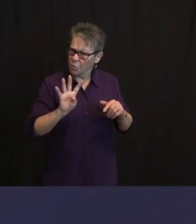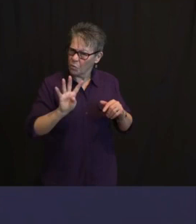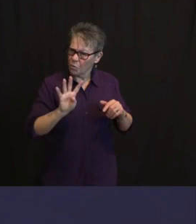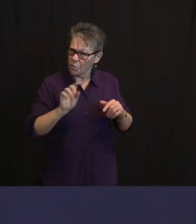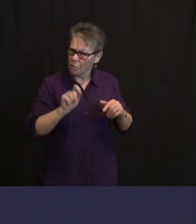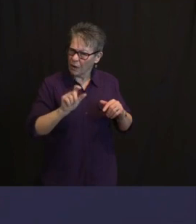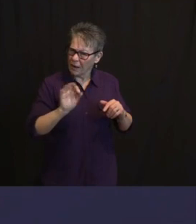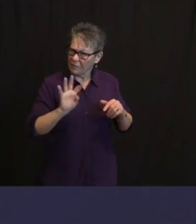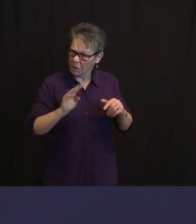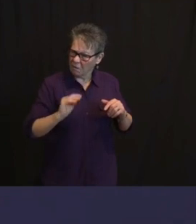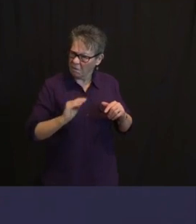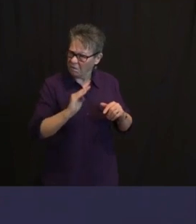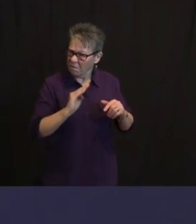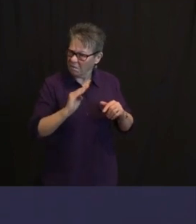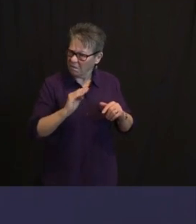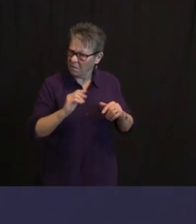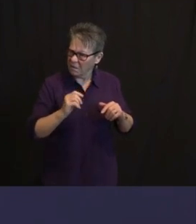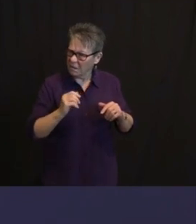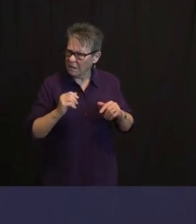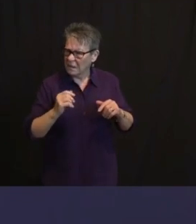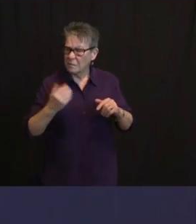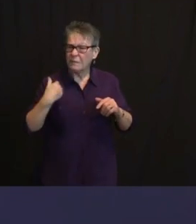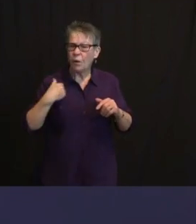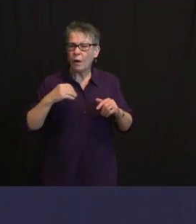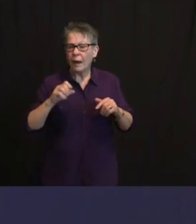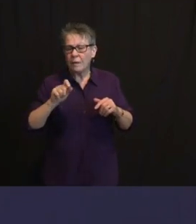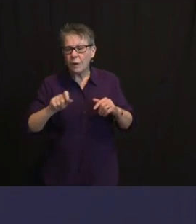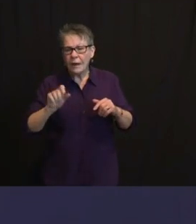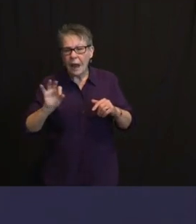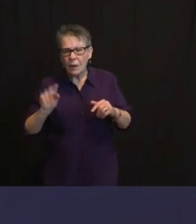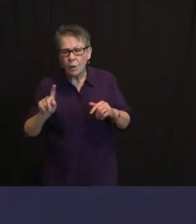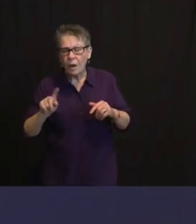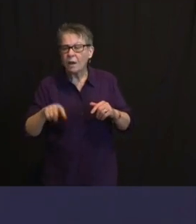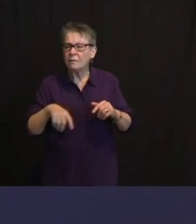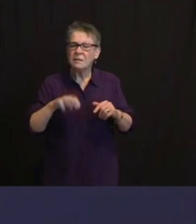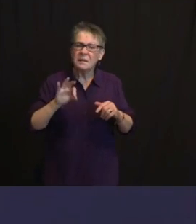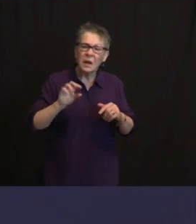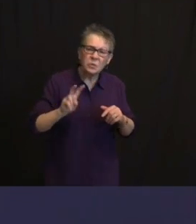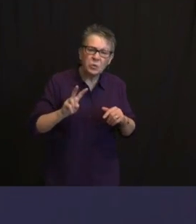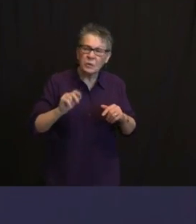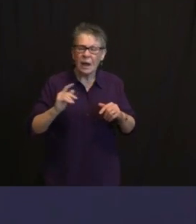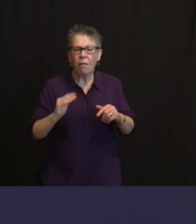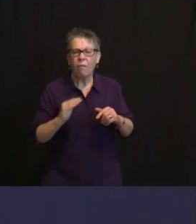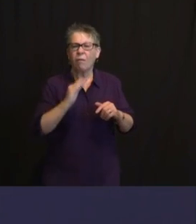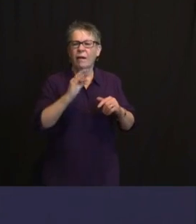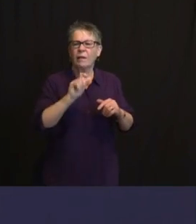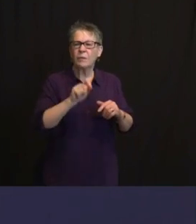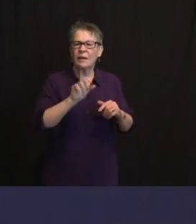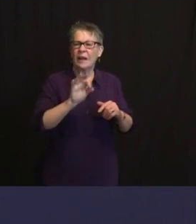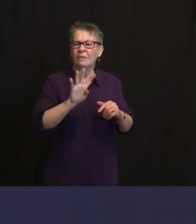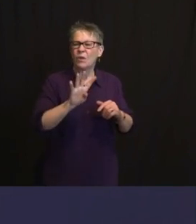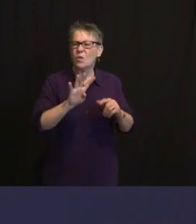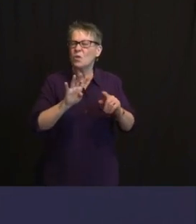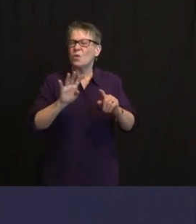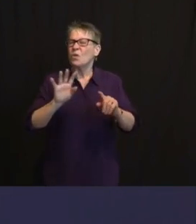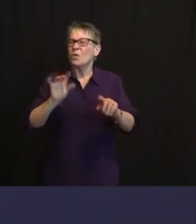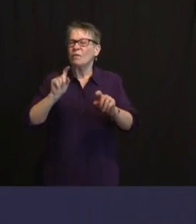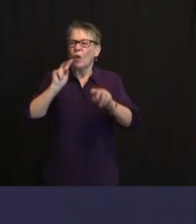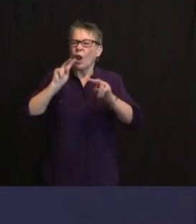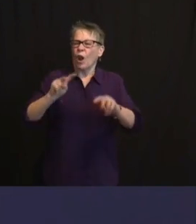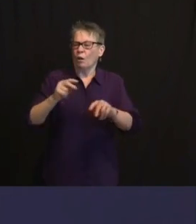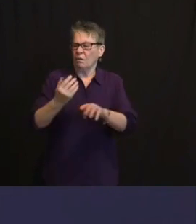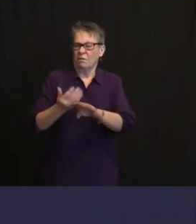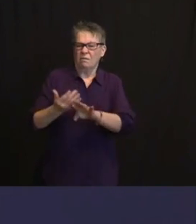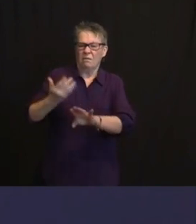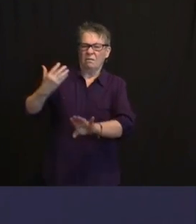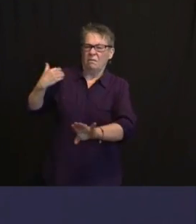.89, .91, .94. NOW THAT'S A SEVEN DAY ROLLING LOOK BACK, AND I ASSUME THAT'S PART OF THE REASON, BUT ANY COLOR AS